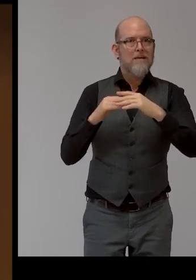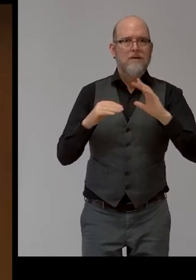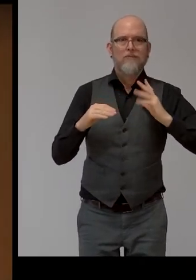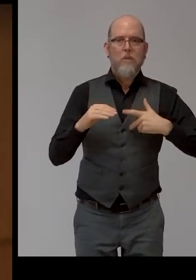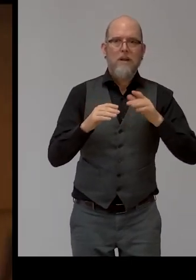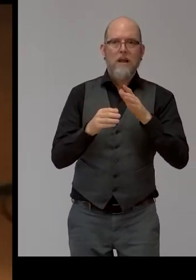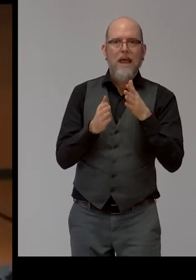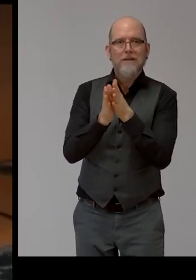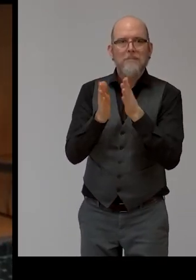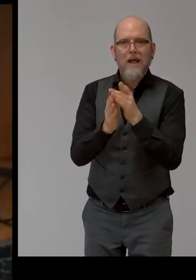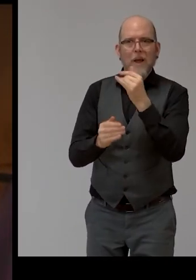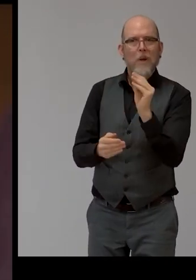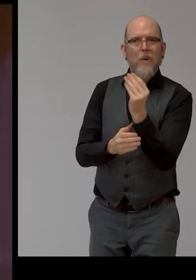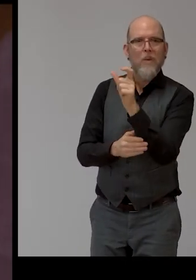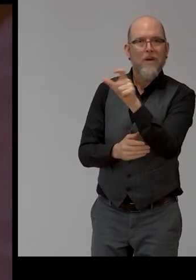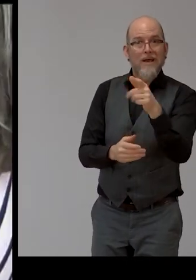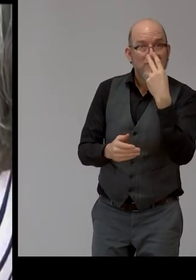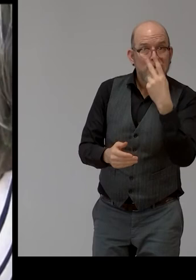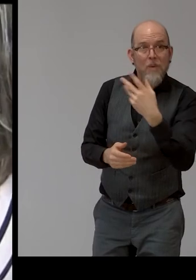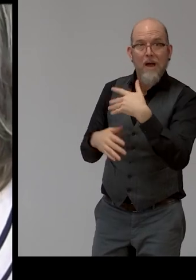Another woman working on a printer.